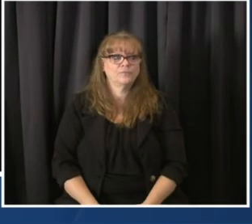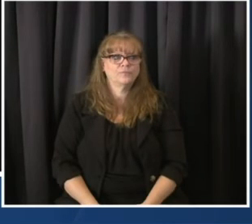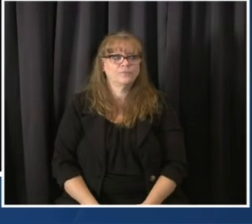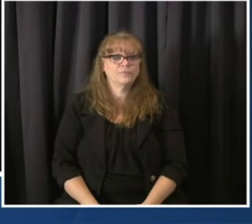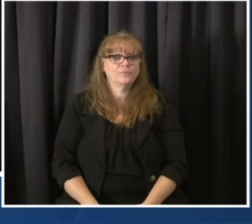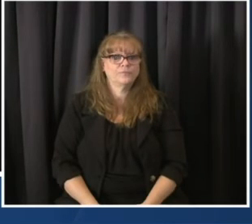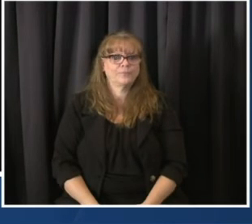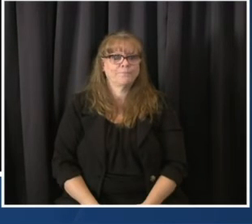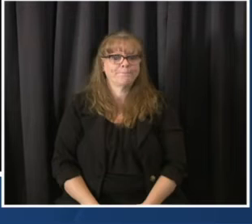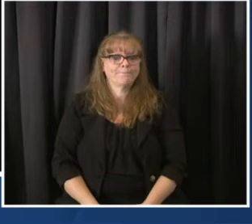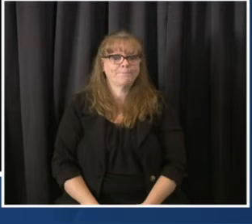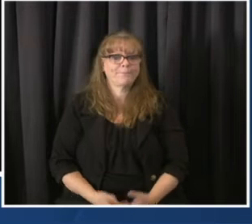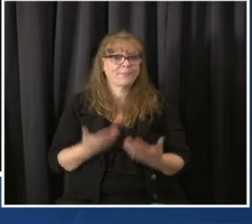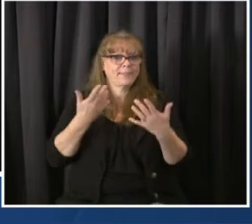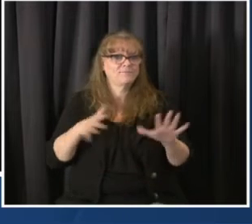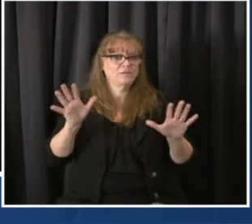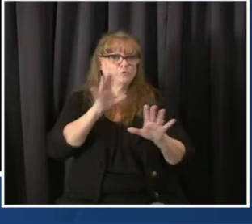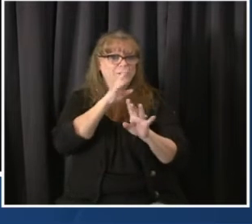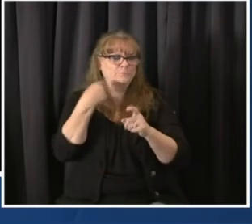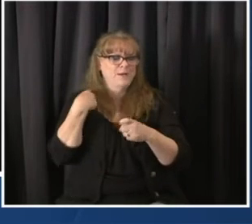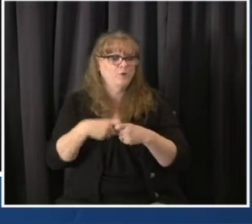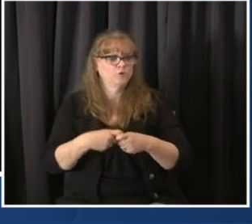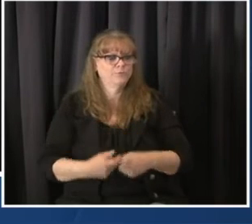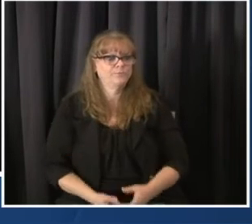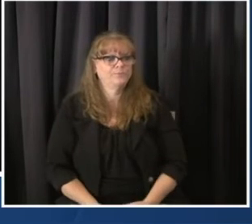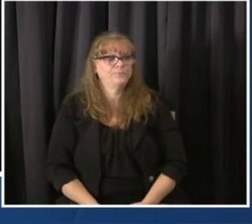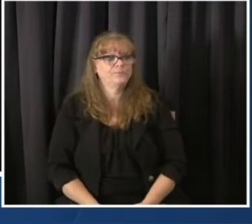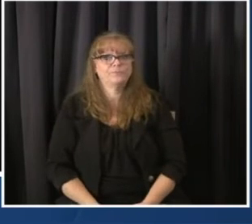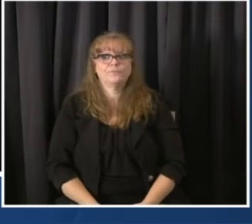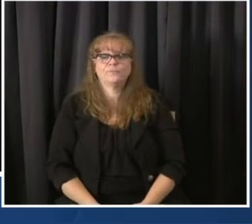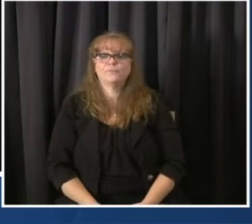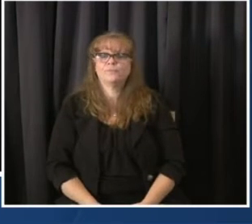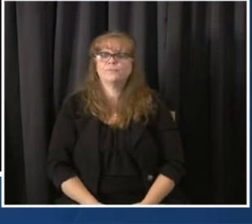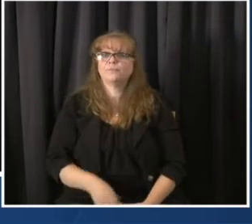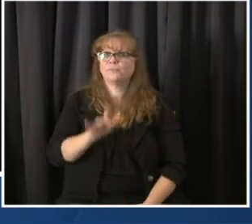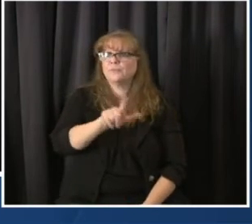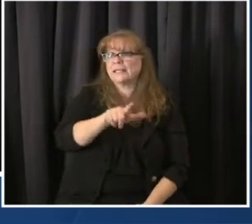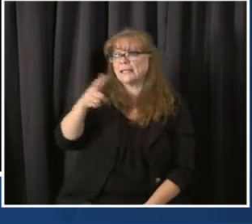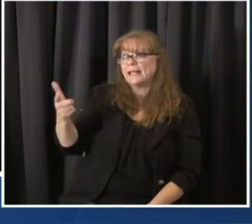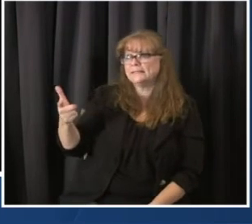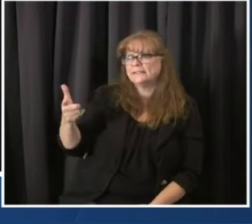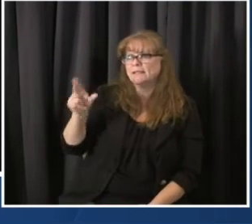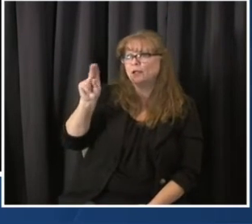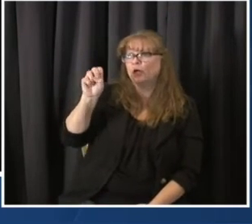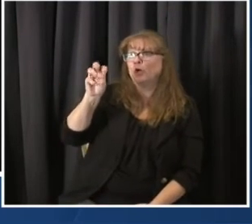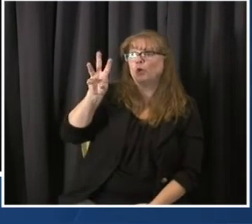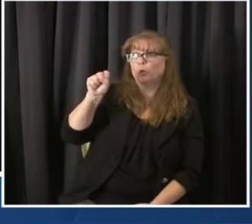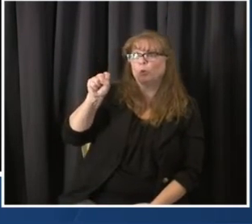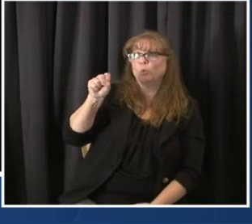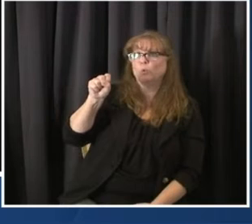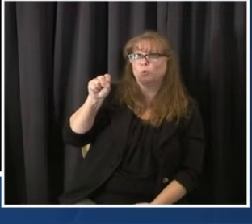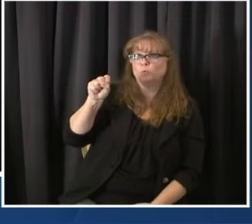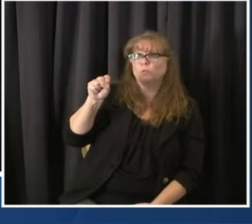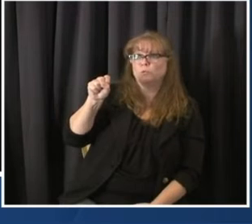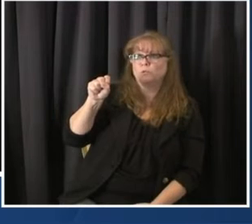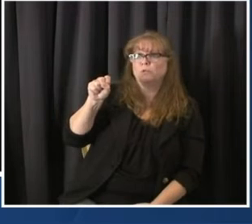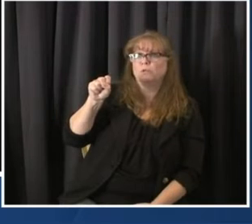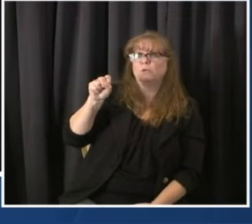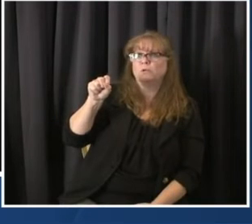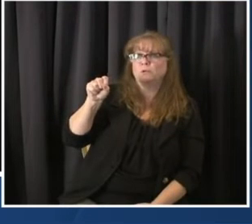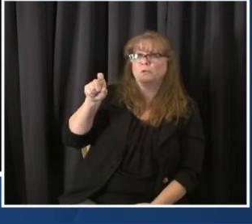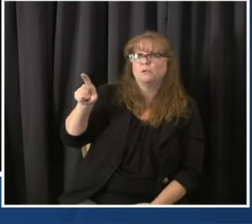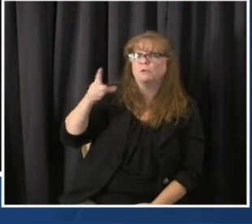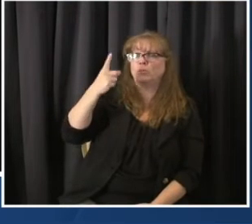Hi, Governor. This is Molly Juracek from NewsNation on WGN America. A little longer, please. Yeah, my name is Molly. I'm with